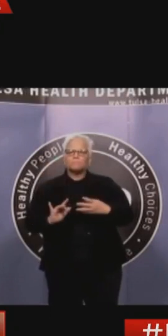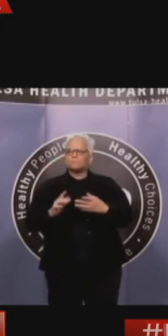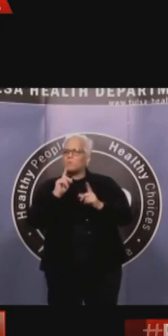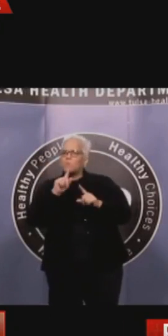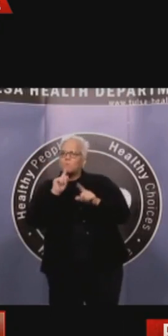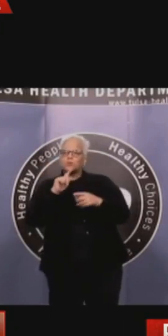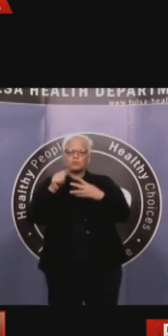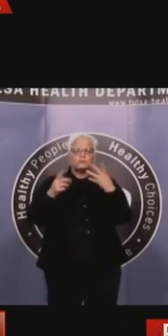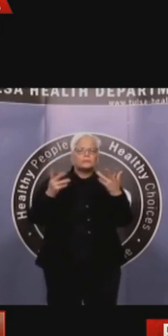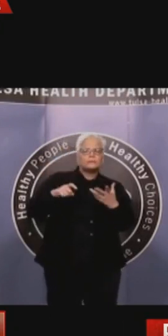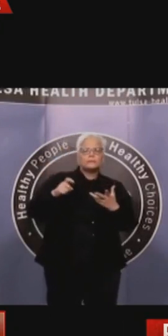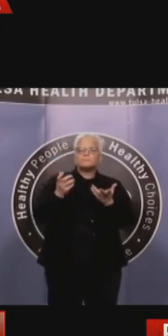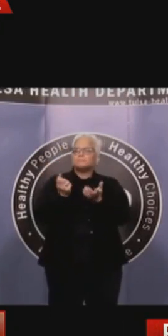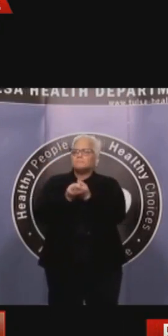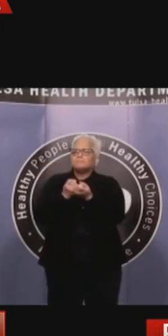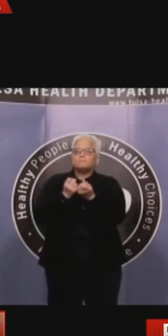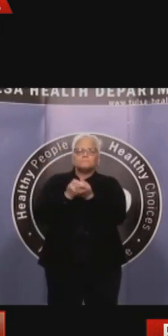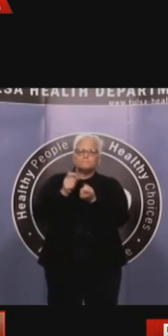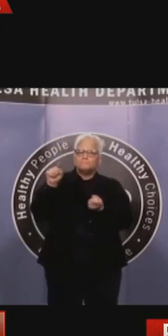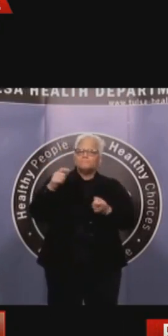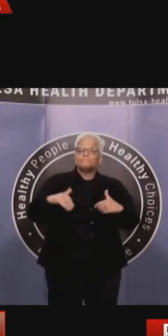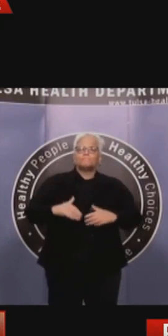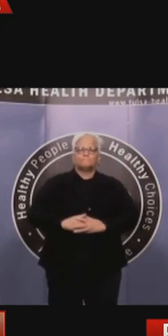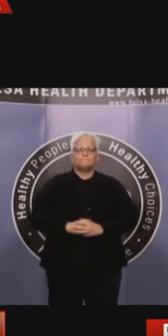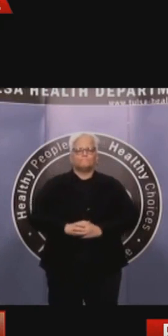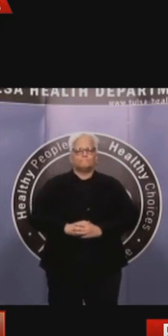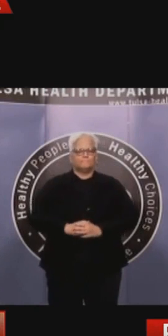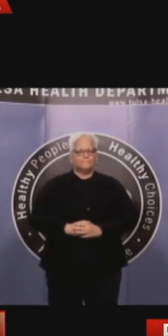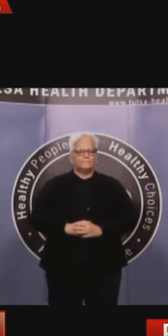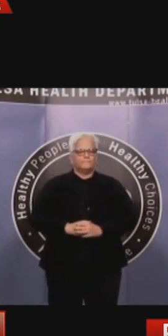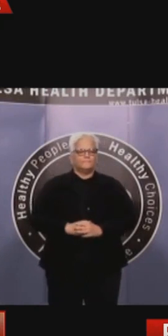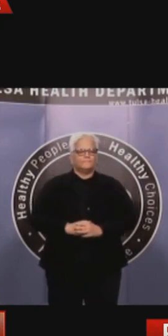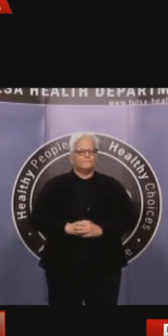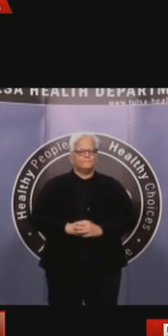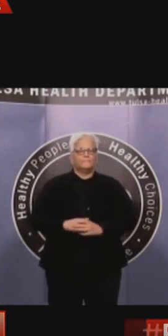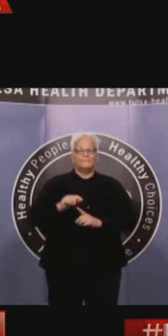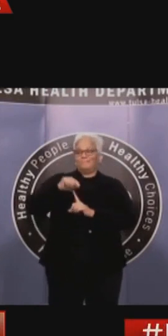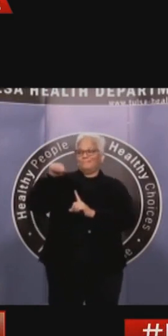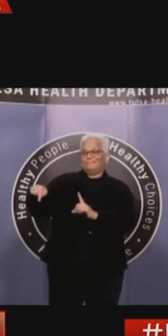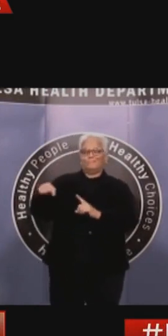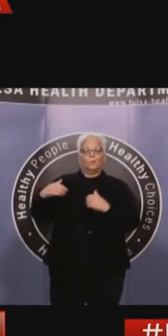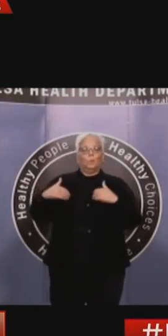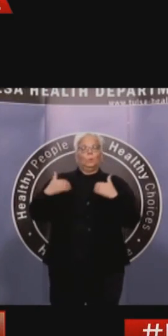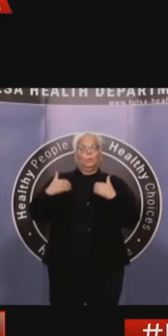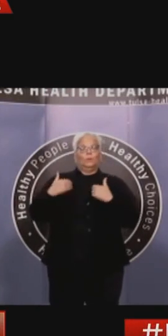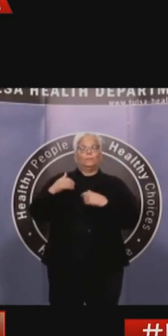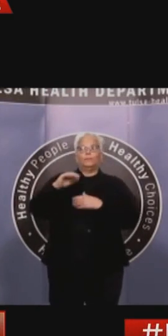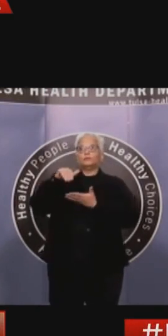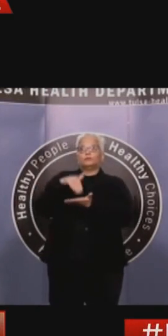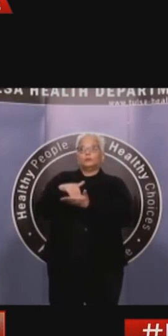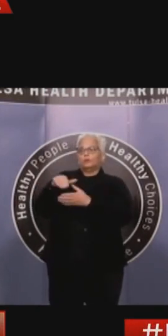this week, with the help of Tulsa Area Emergency Management Agency, they gave us some additional masks and sanitizer.